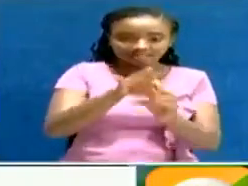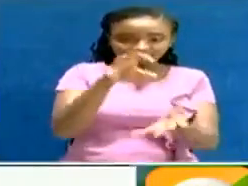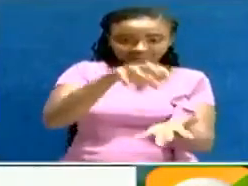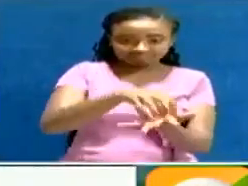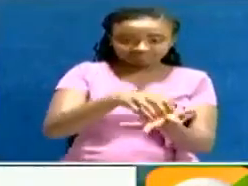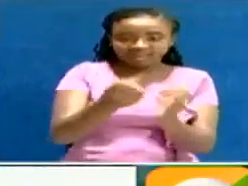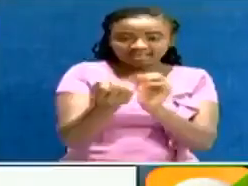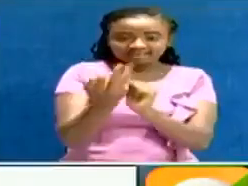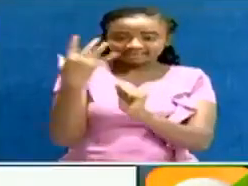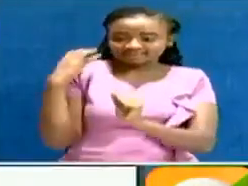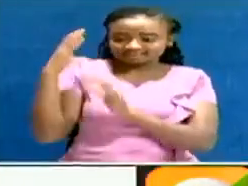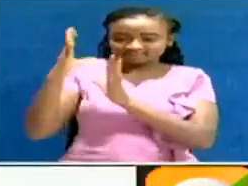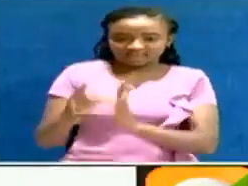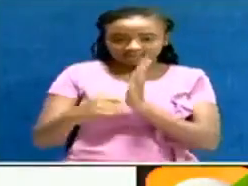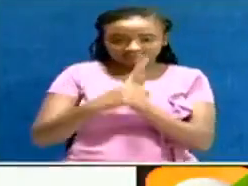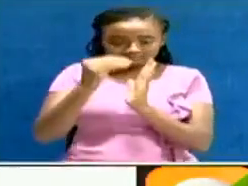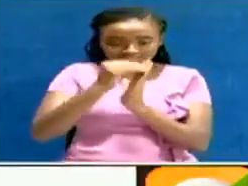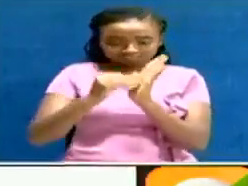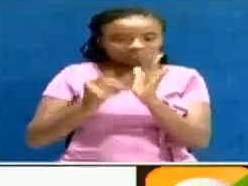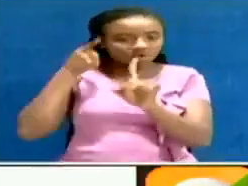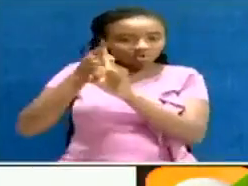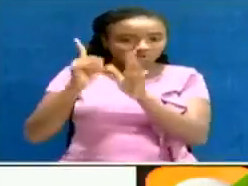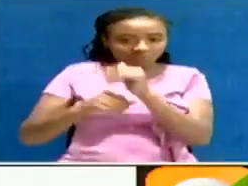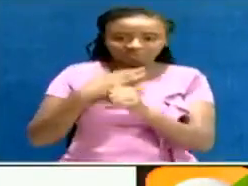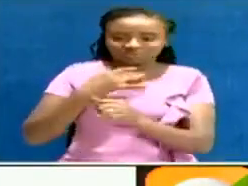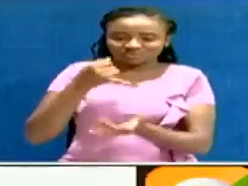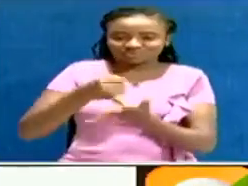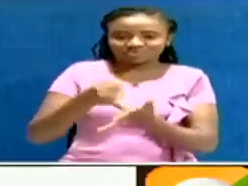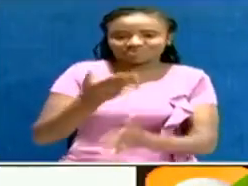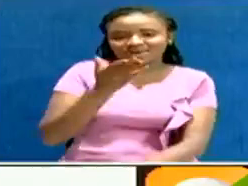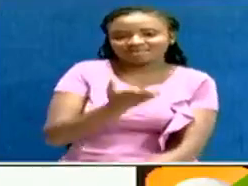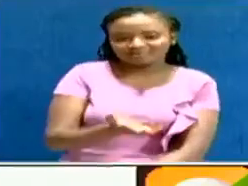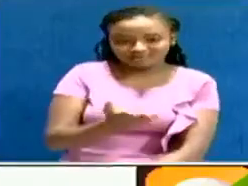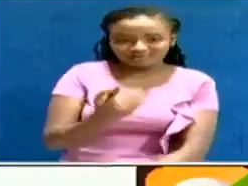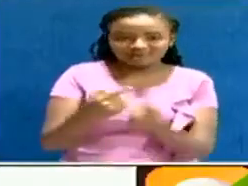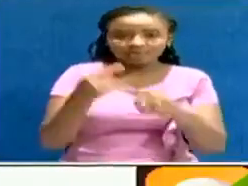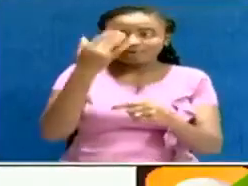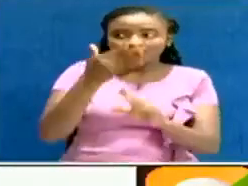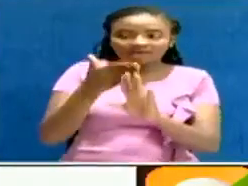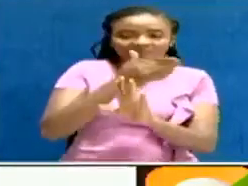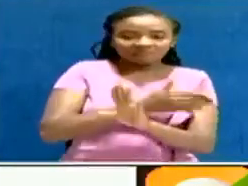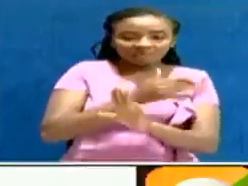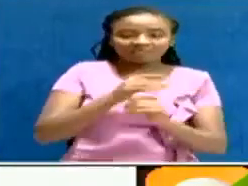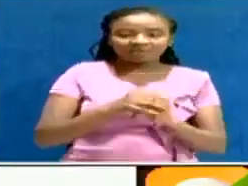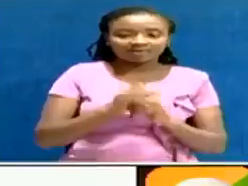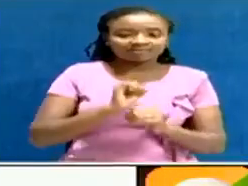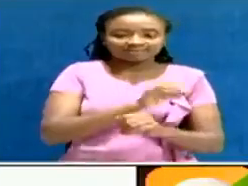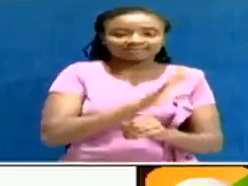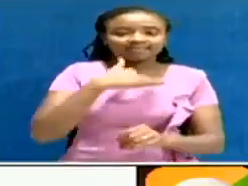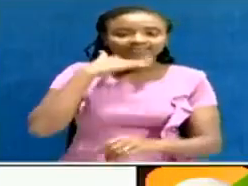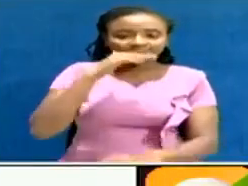13 candidates are on the ballot seeking a bid to represent the constituency following the death of Oro Oyoka in February.